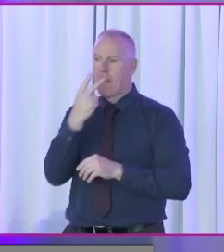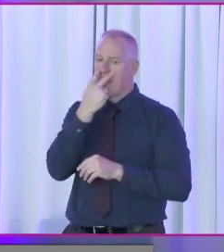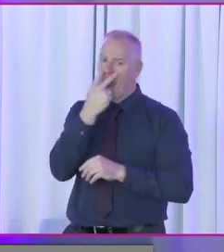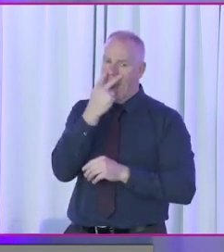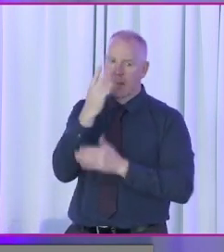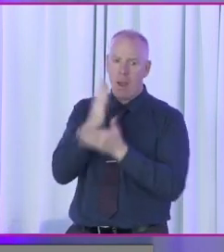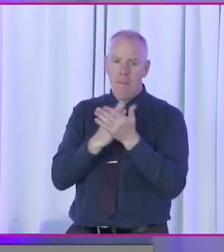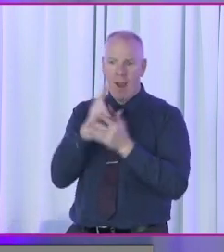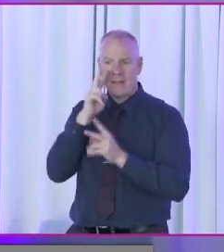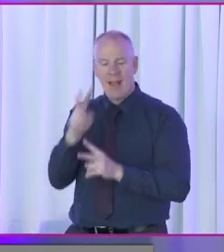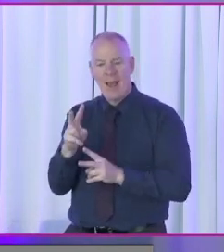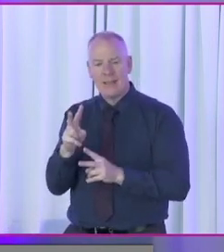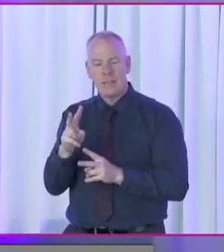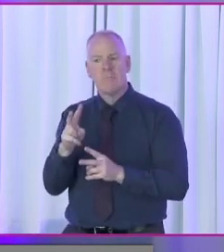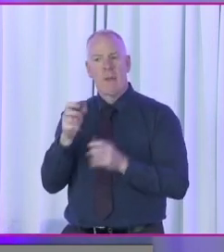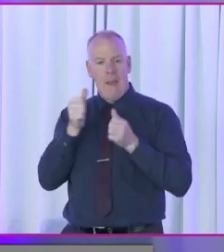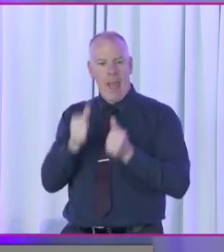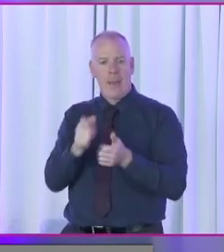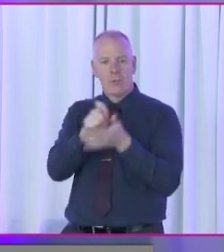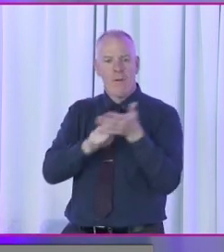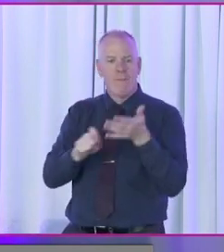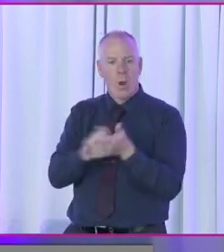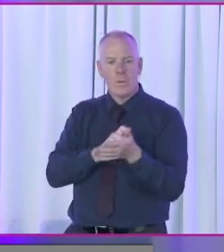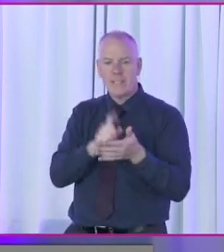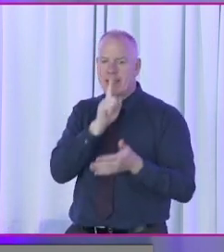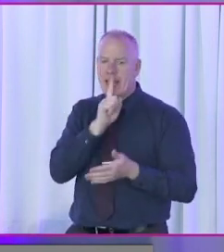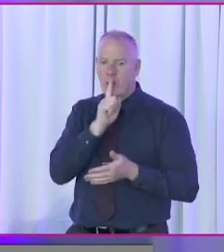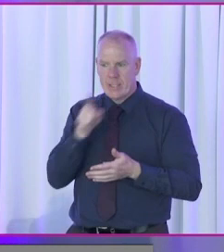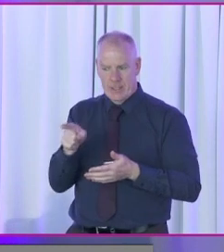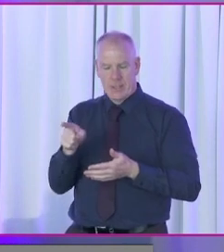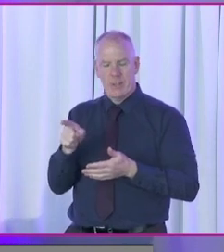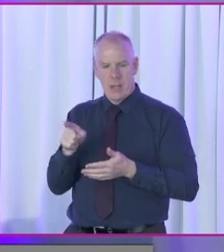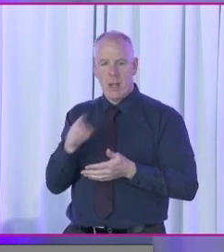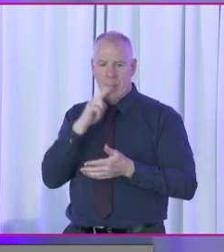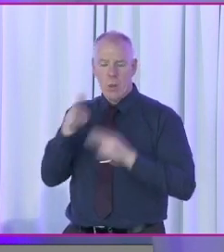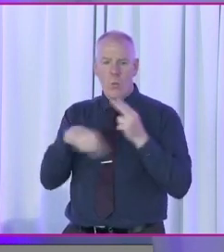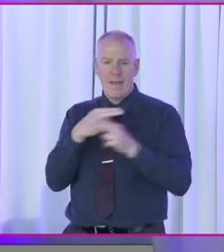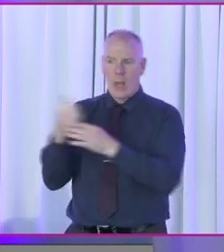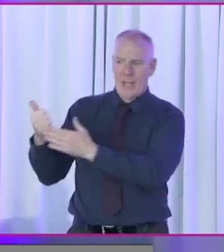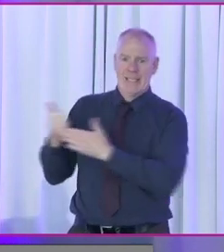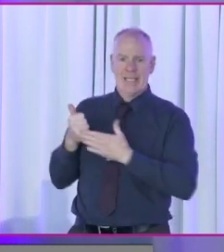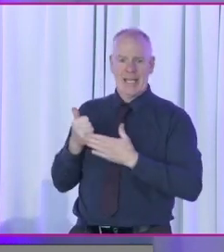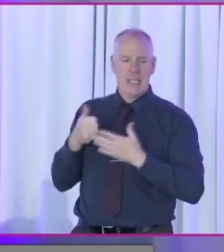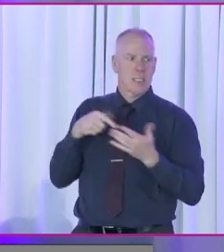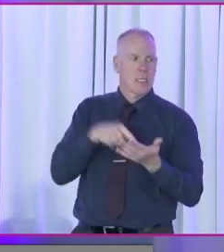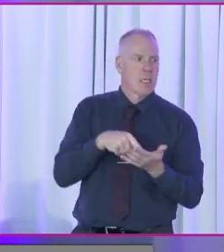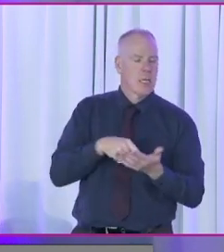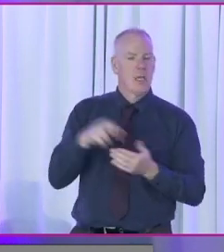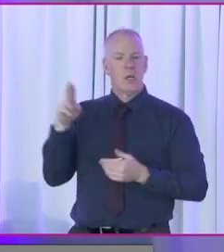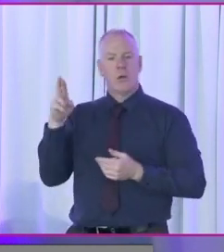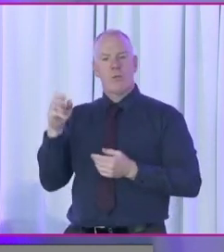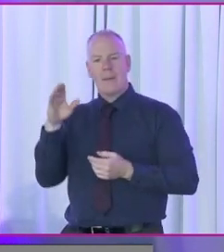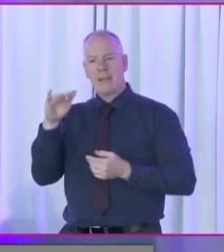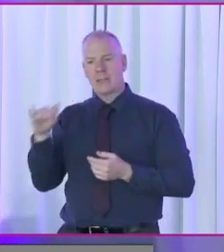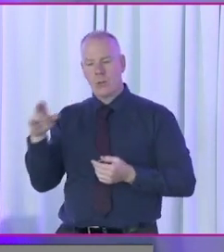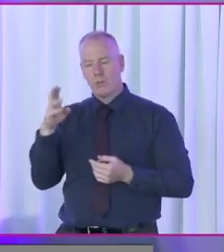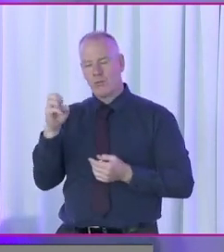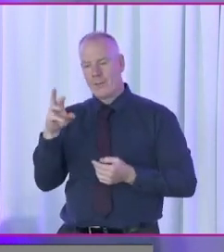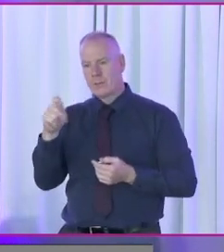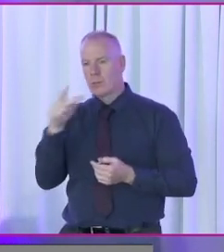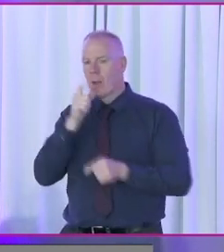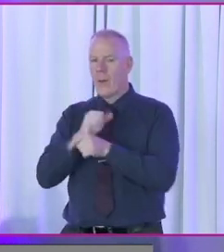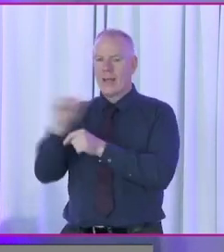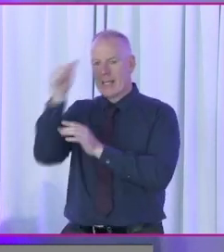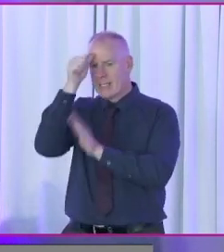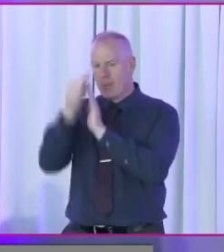partially sighted individuals, to vote in secret. So in other words, without an assistant. And Robert's going to talk us through that case